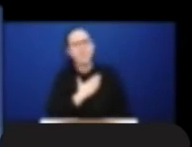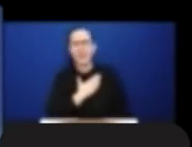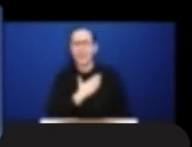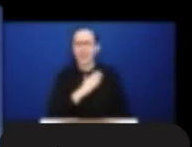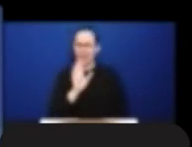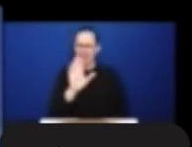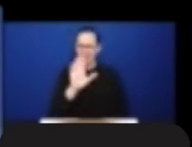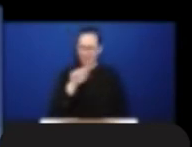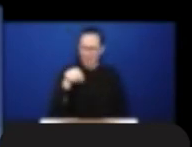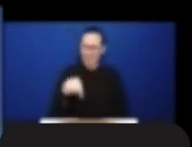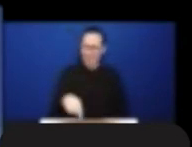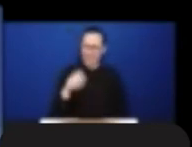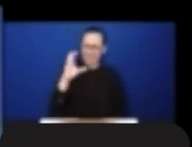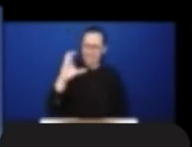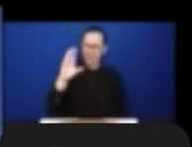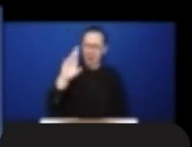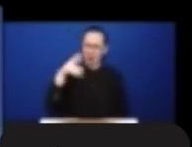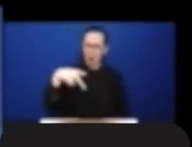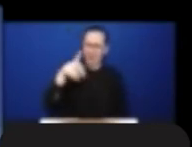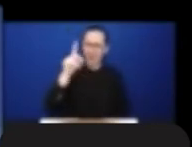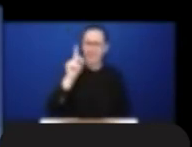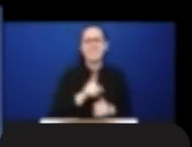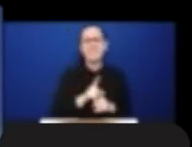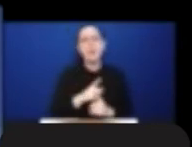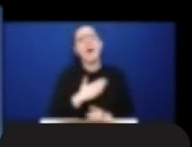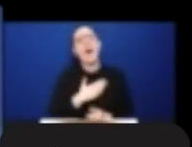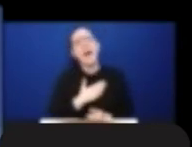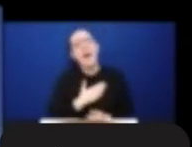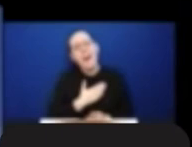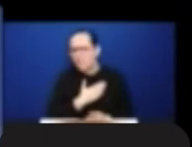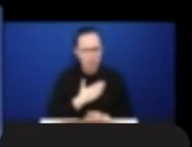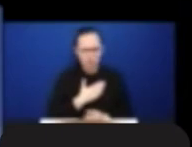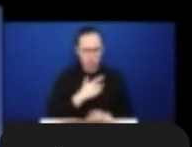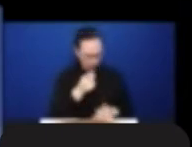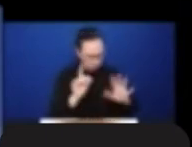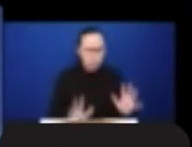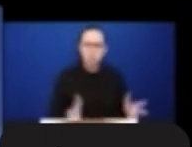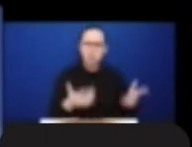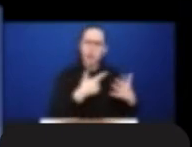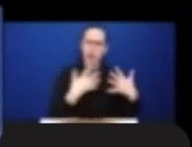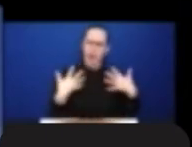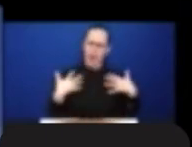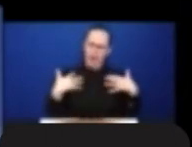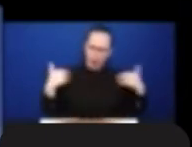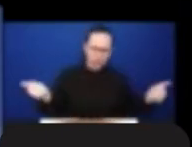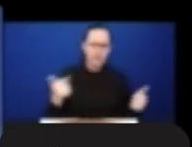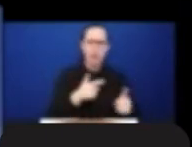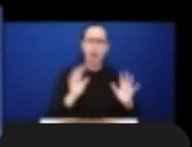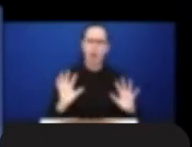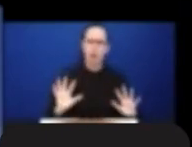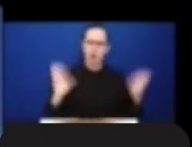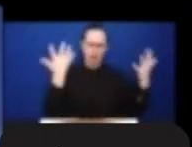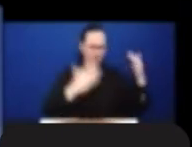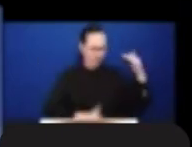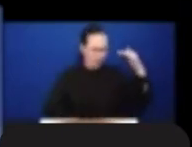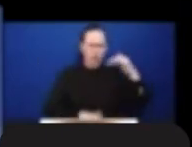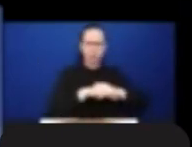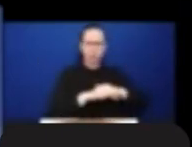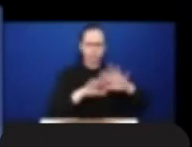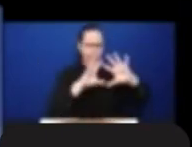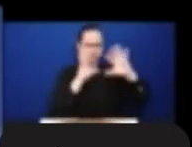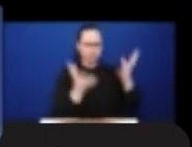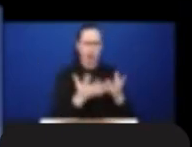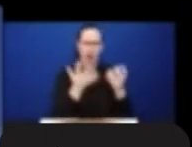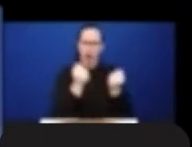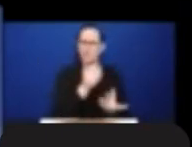any parent strives to support building in their kids. The idea of filing a human rights complaint